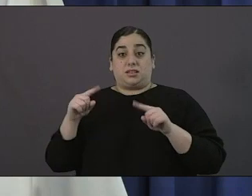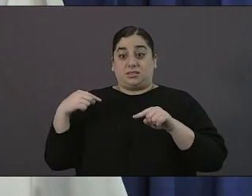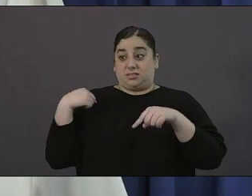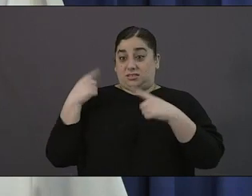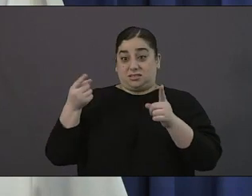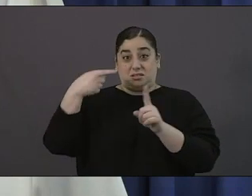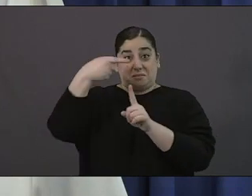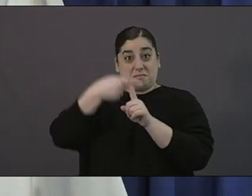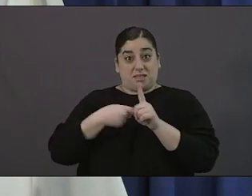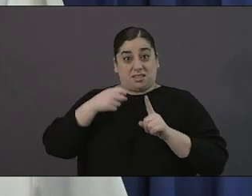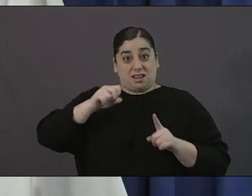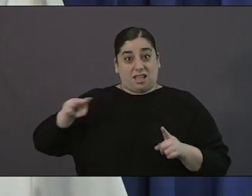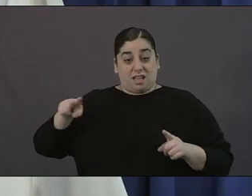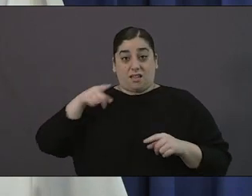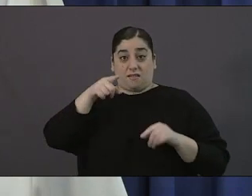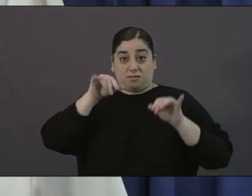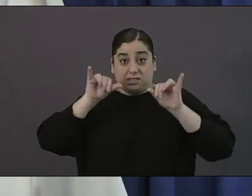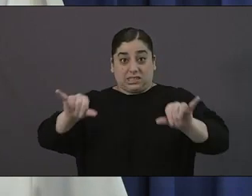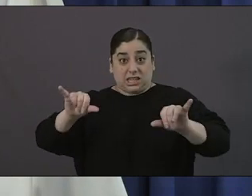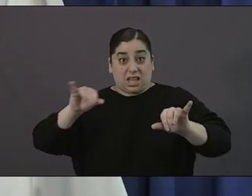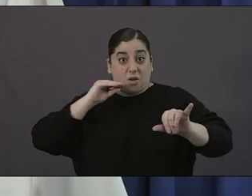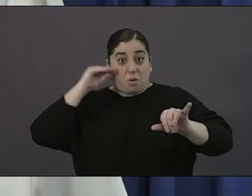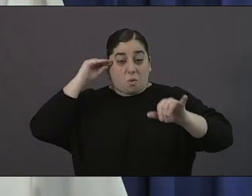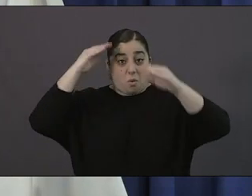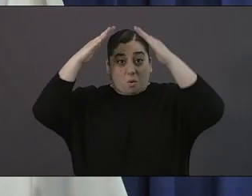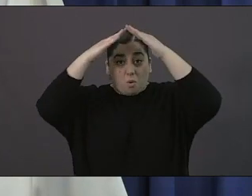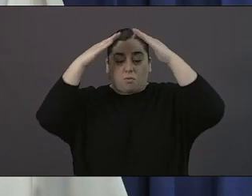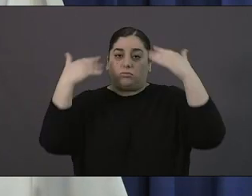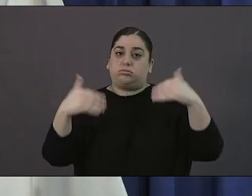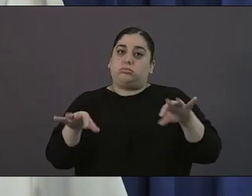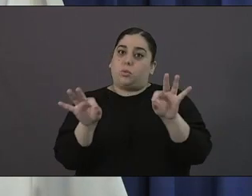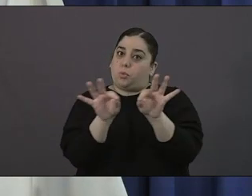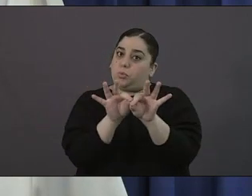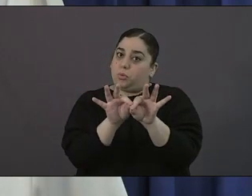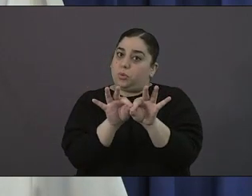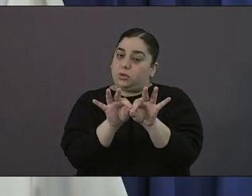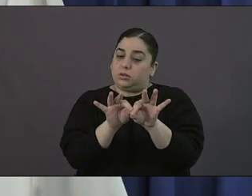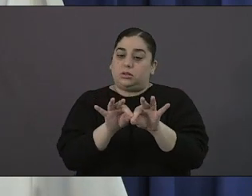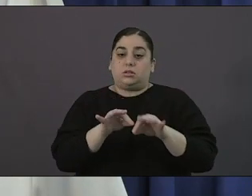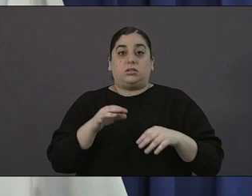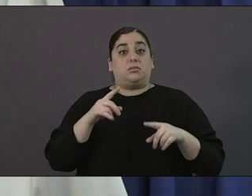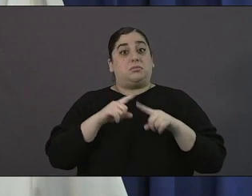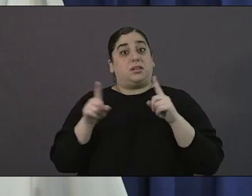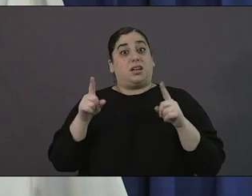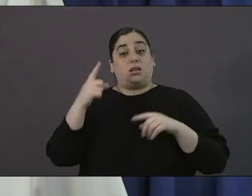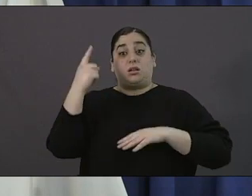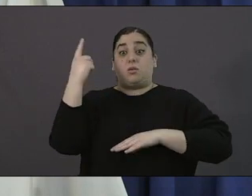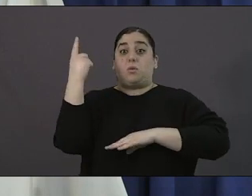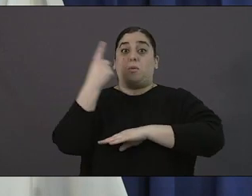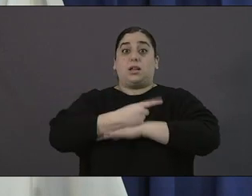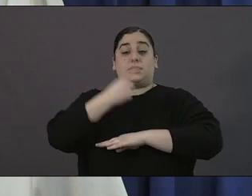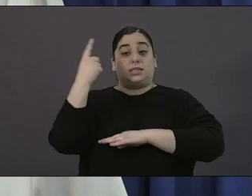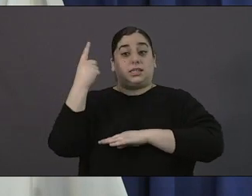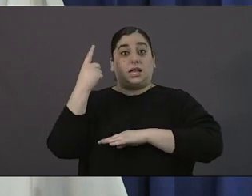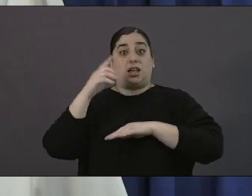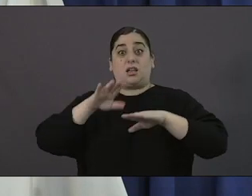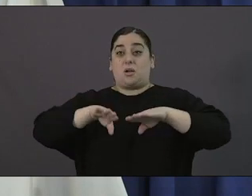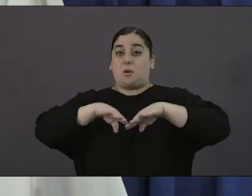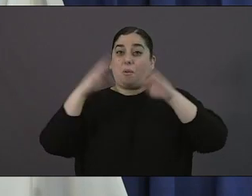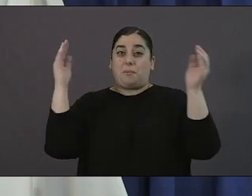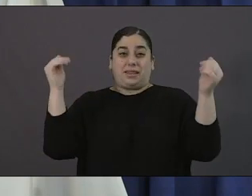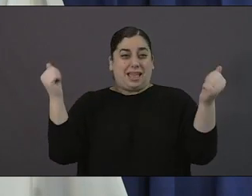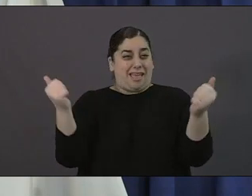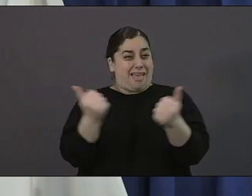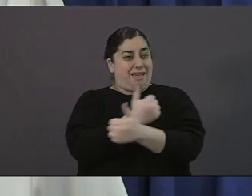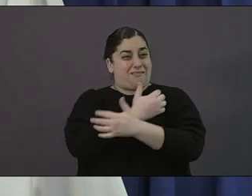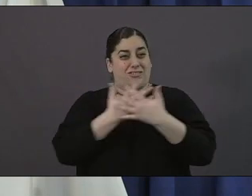put us in a better position but we will do it with eyes wide open working with our as i said our healthcare professionals um and to continue